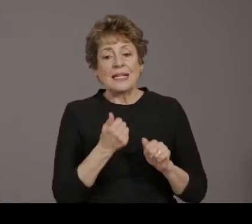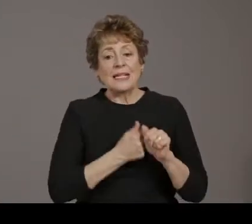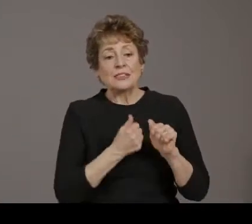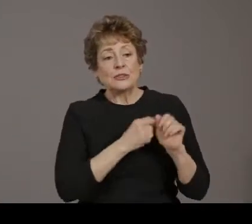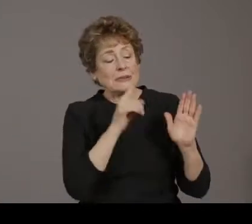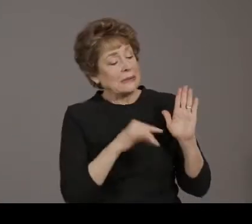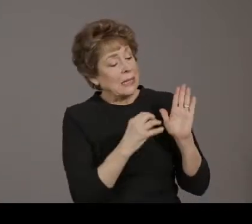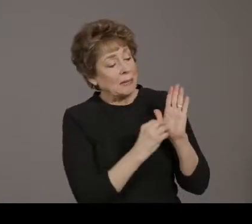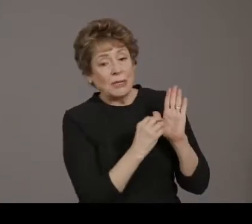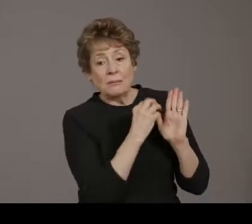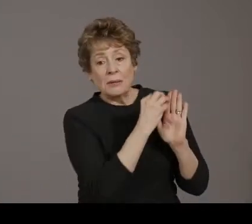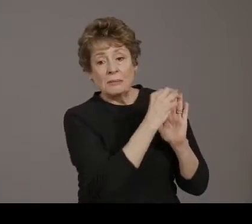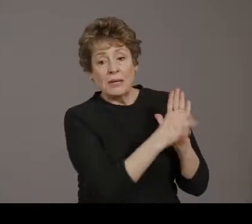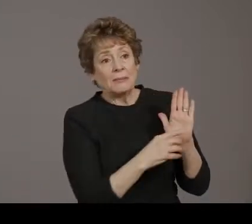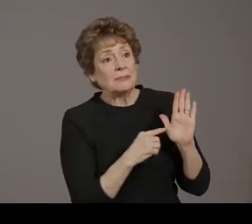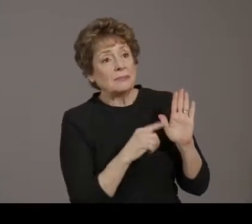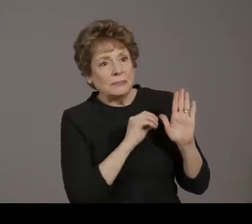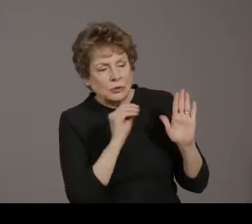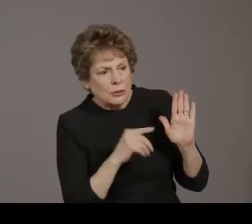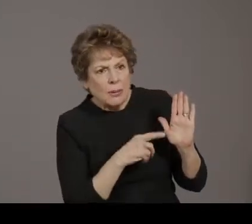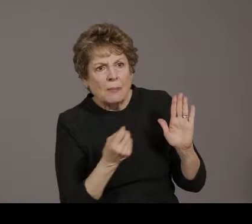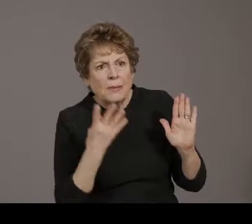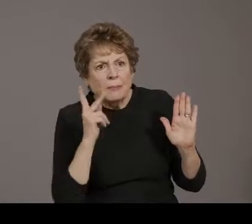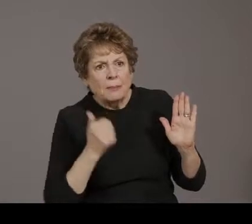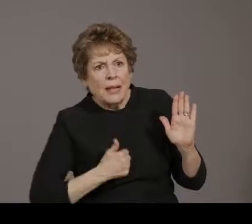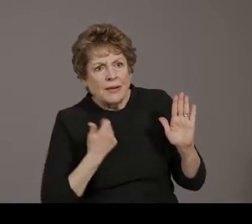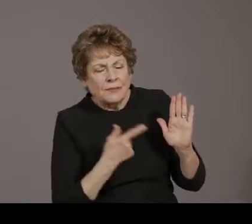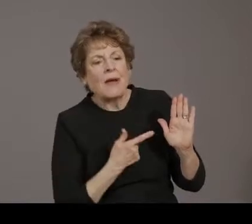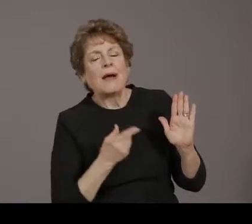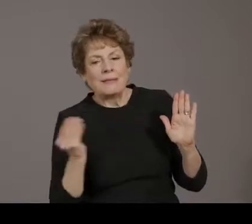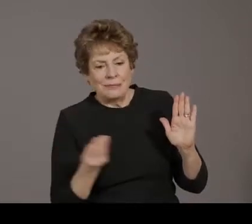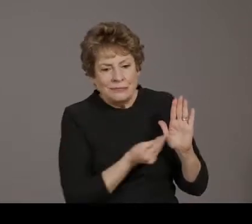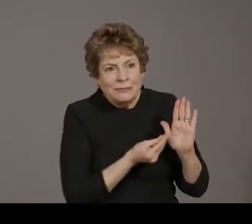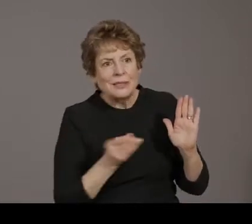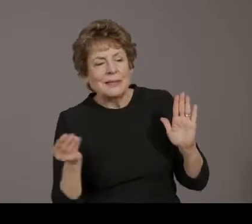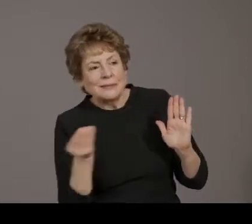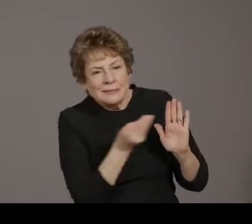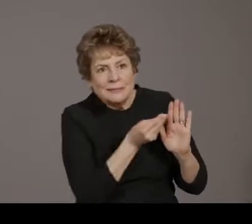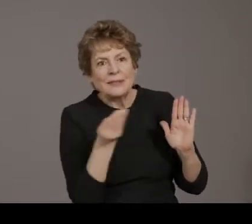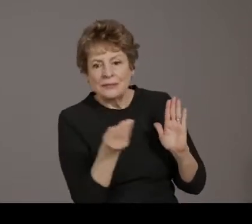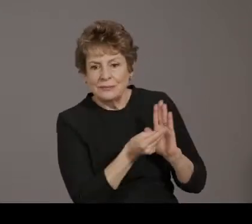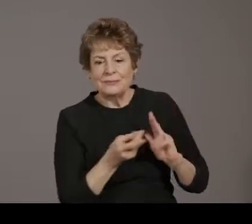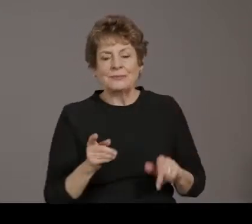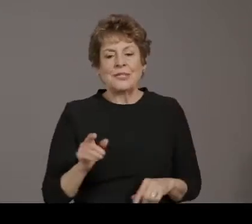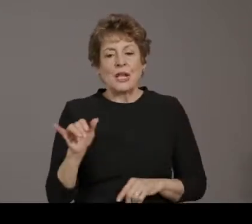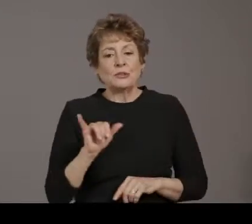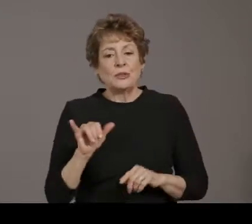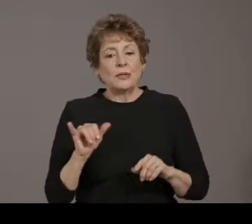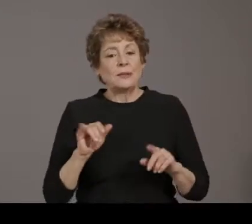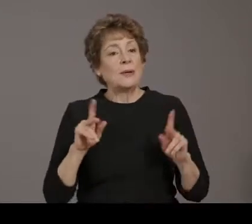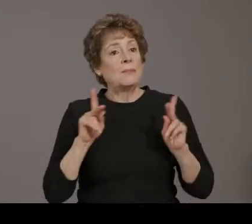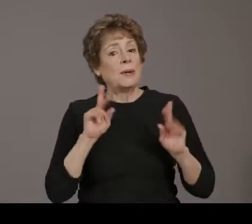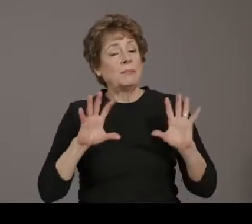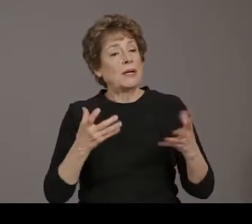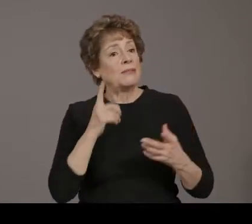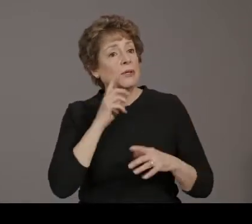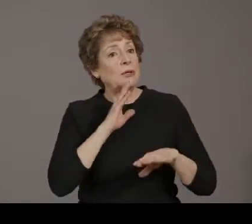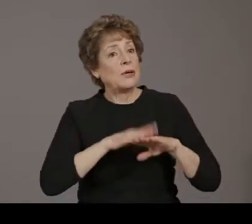vaccinated per zip code as well as the percent of population 65 and older vaccinated for each zip code.